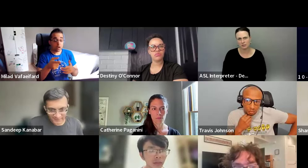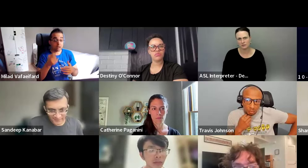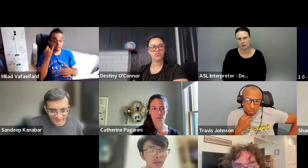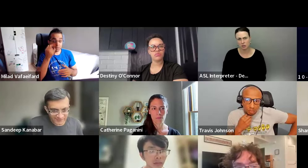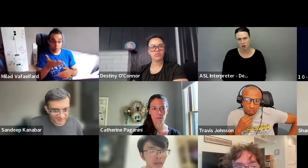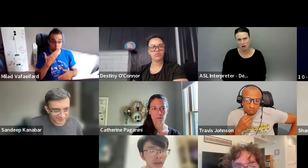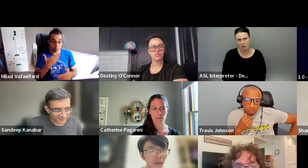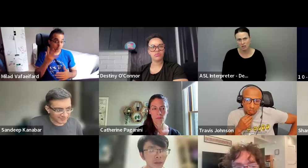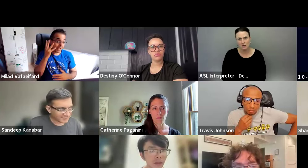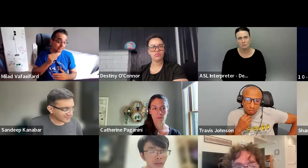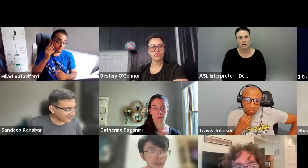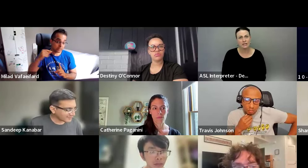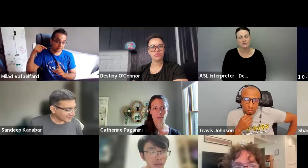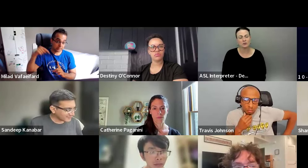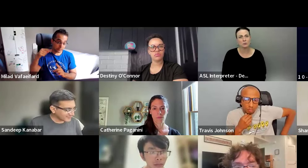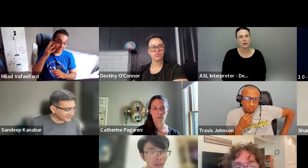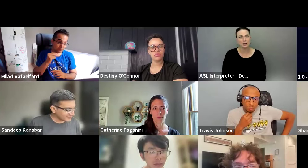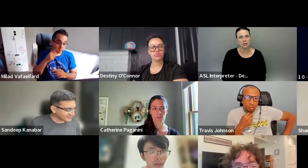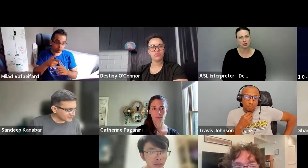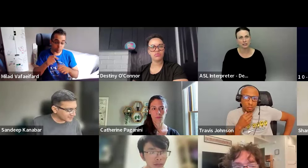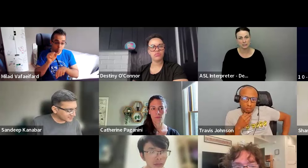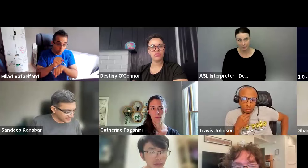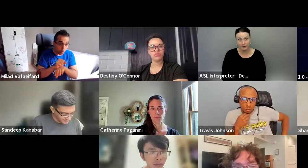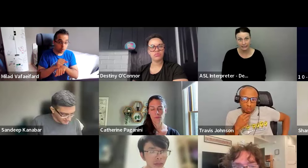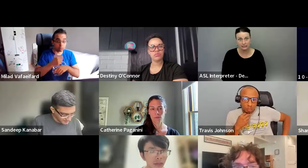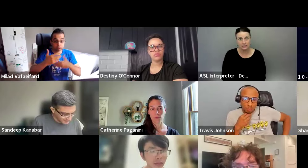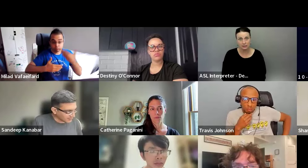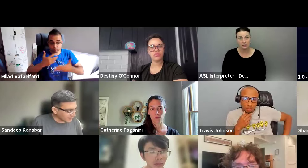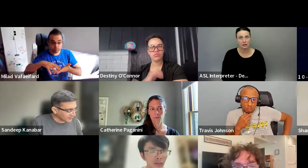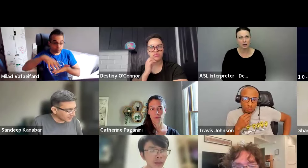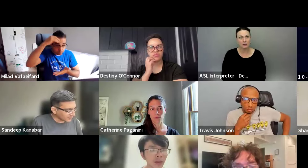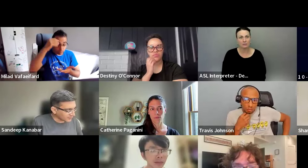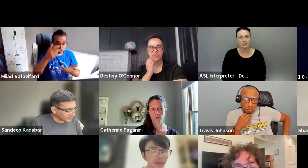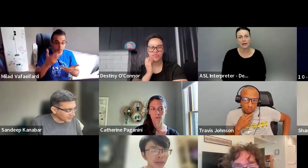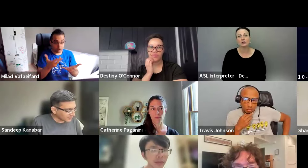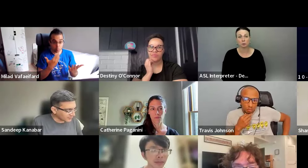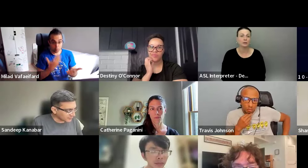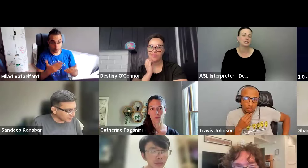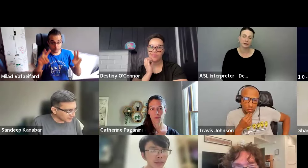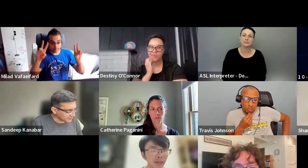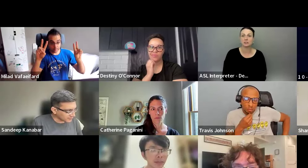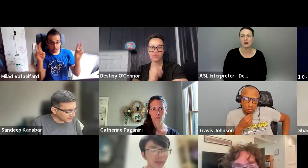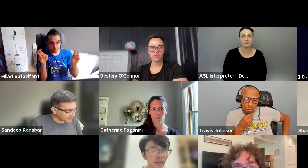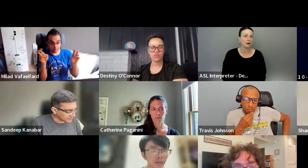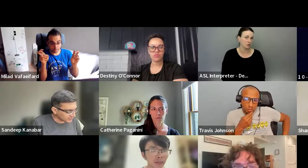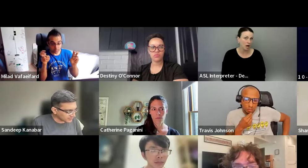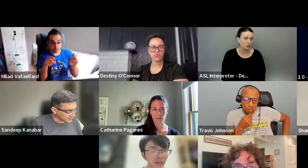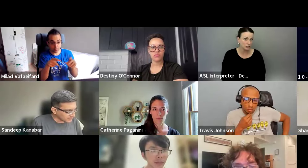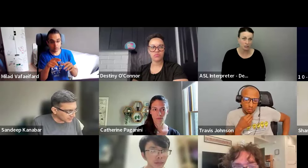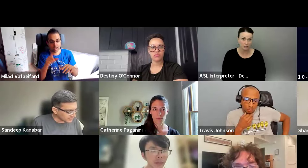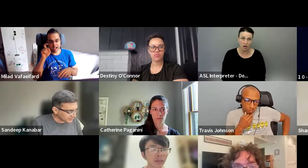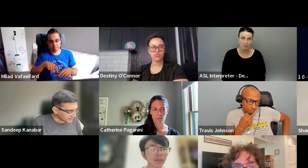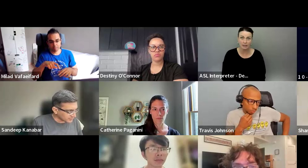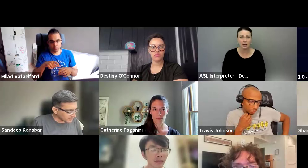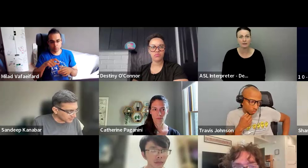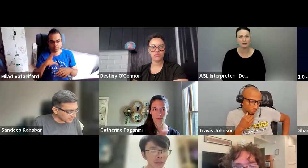your acceptance for a talk, but if you wanted a good experience, um, and you had good work experience and you have a lot of knowledge